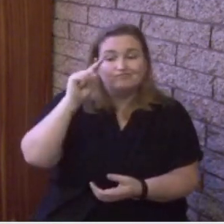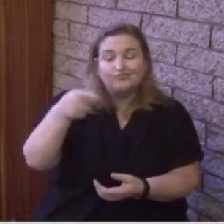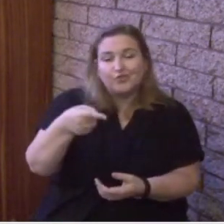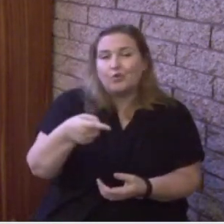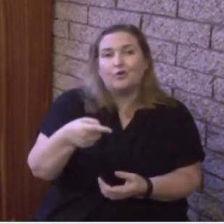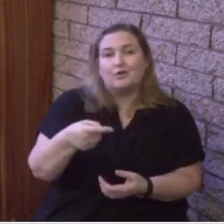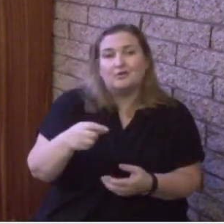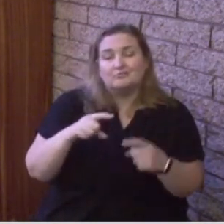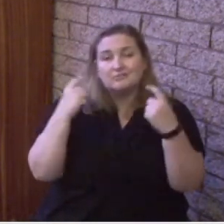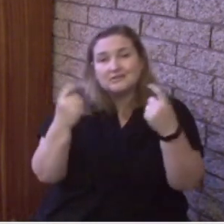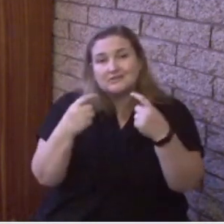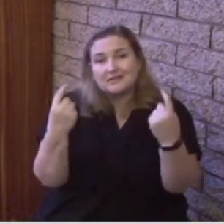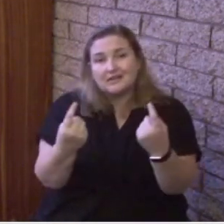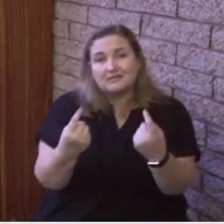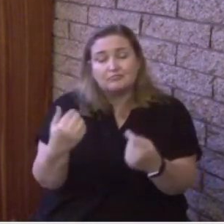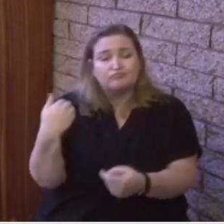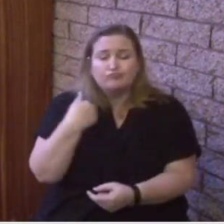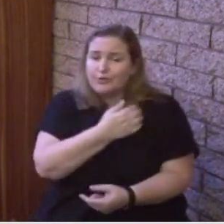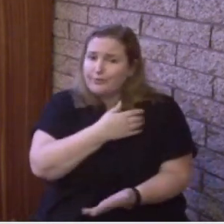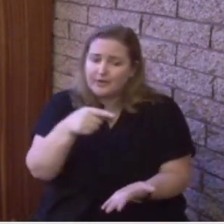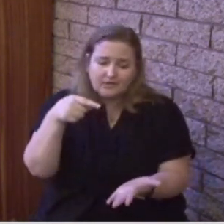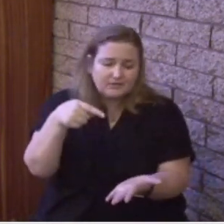That we are debt free